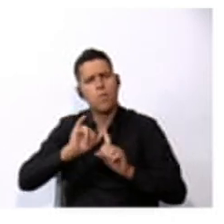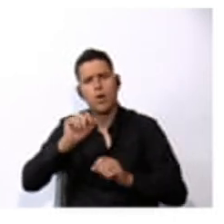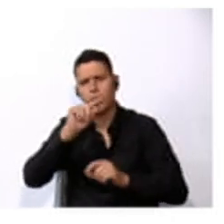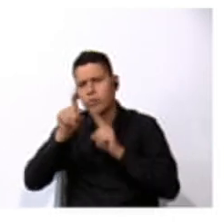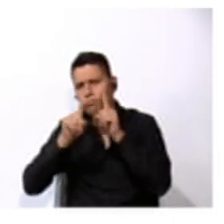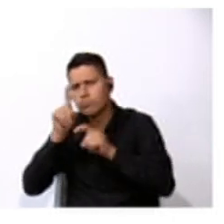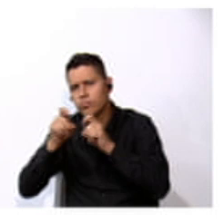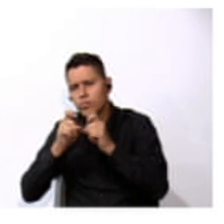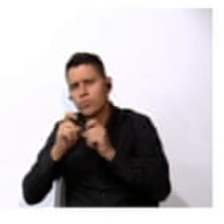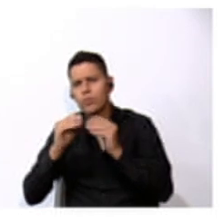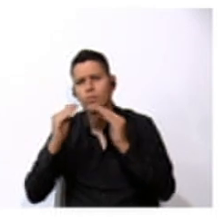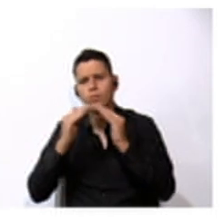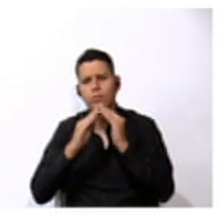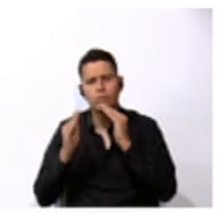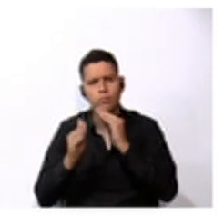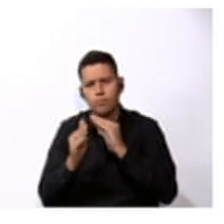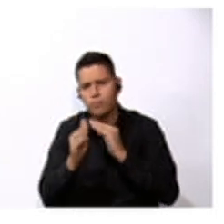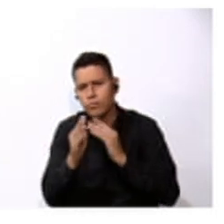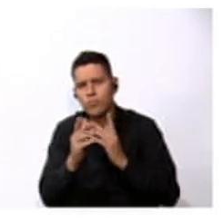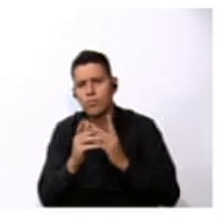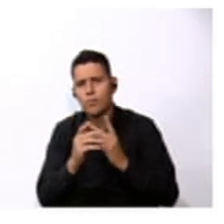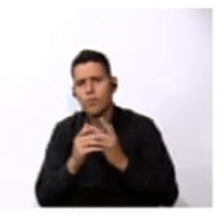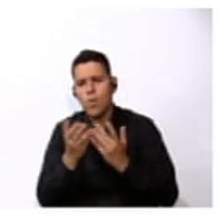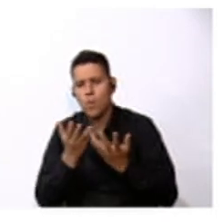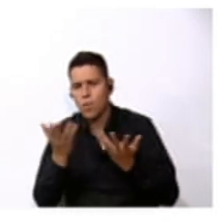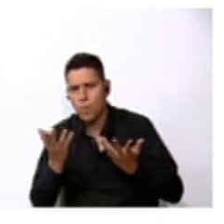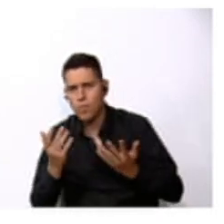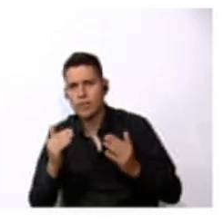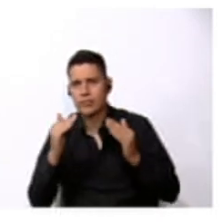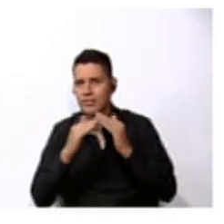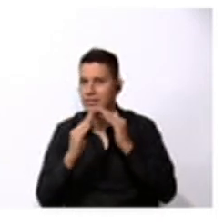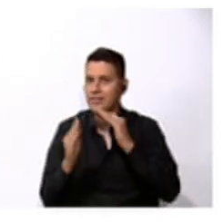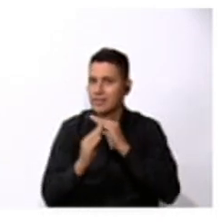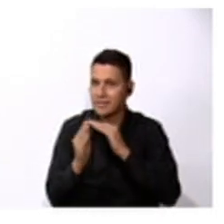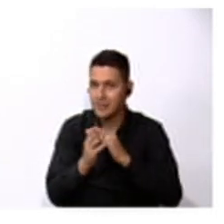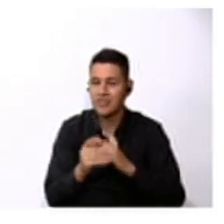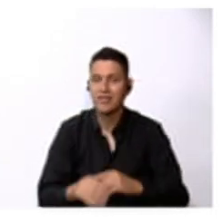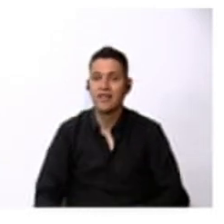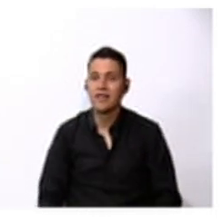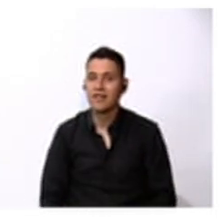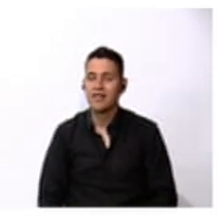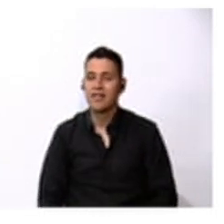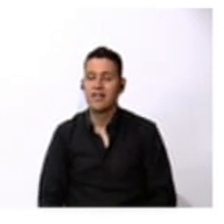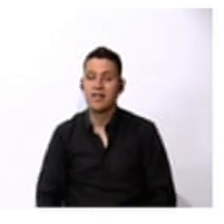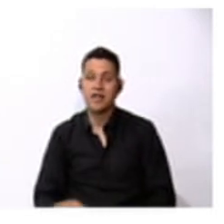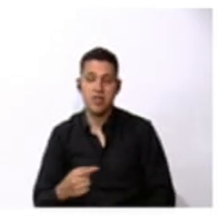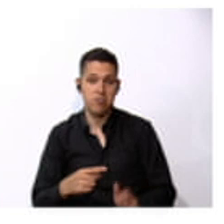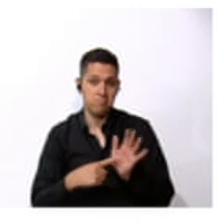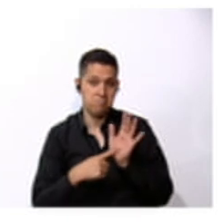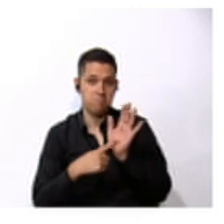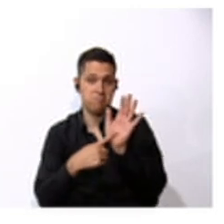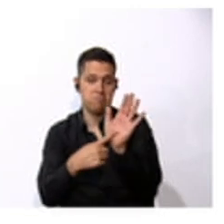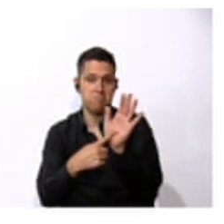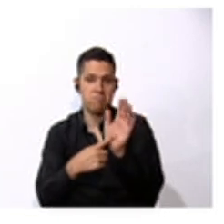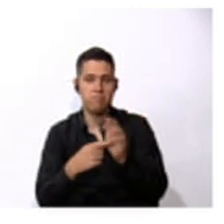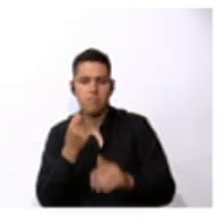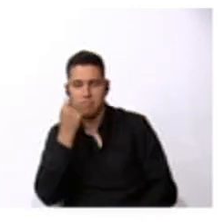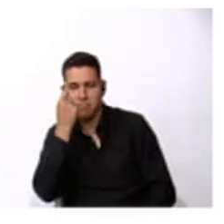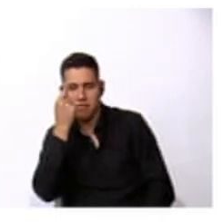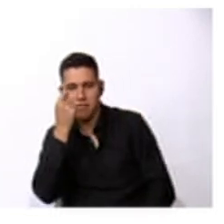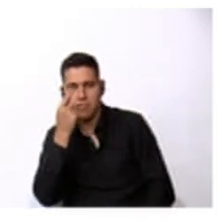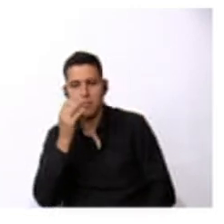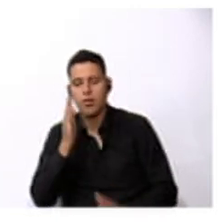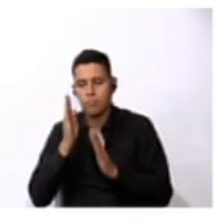of a familiar object. Direcciones, chicos. And shows understanding of sequencing